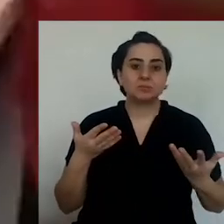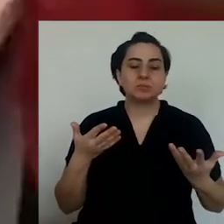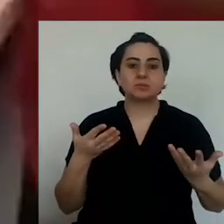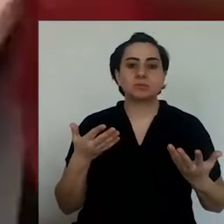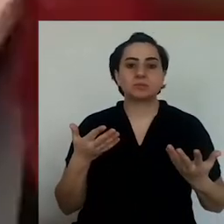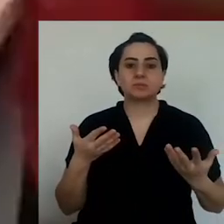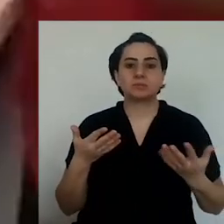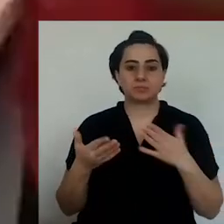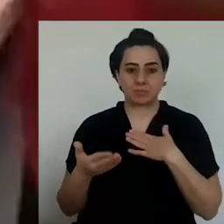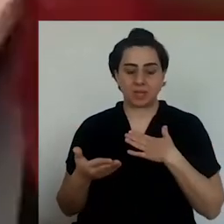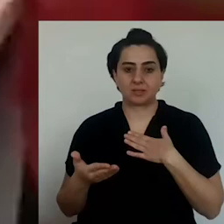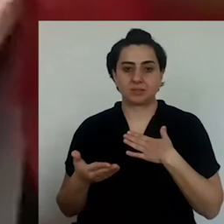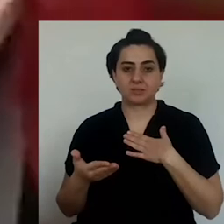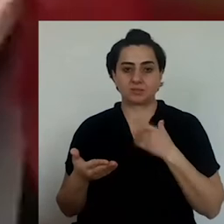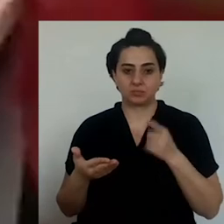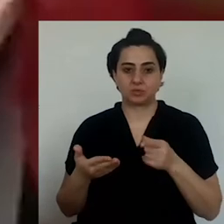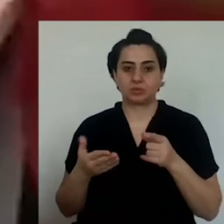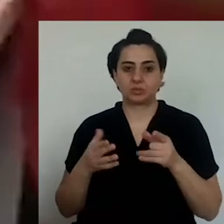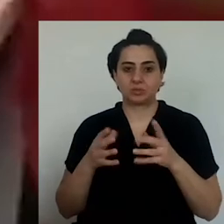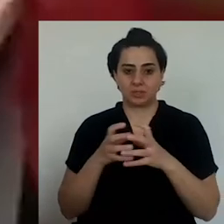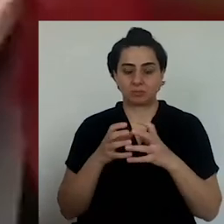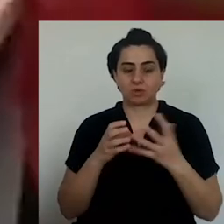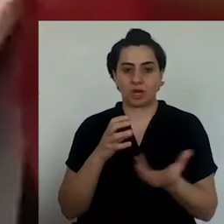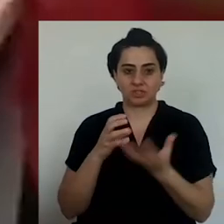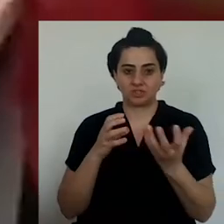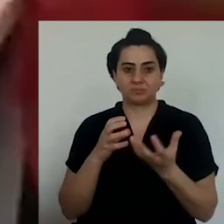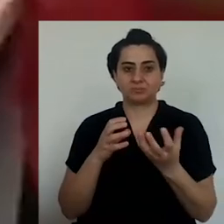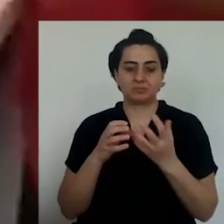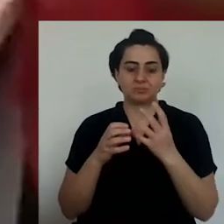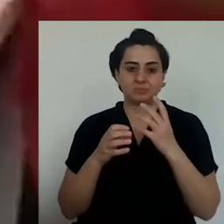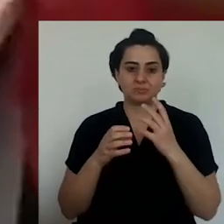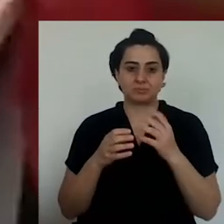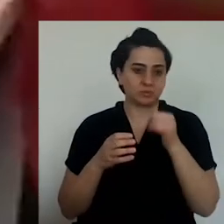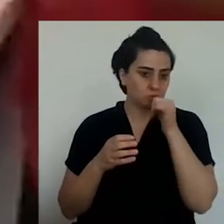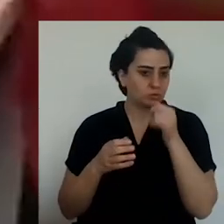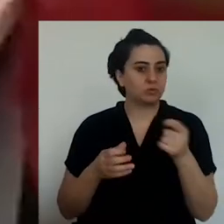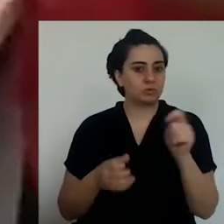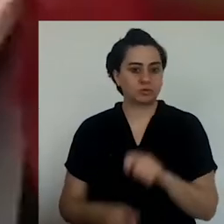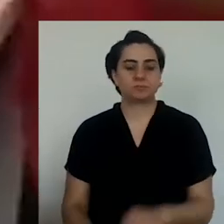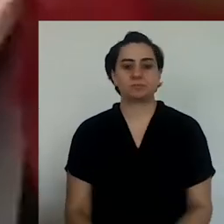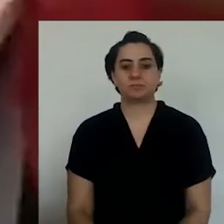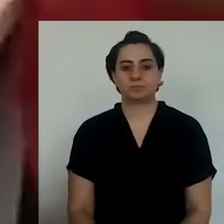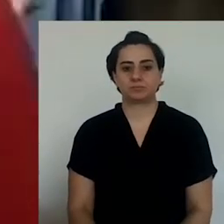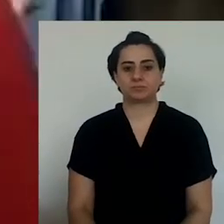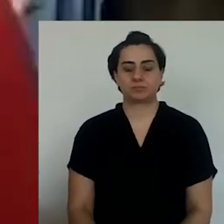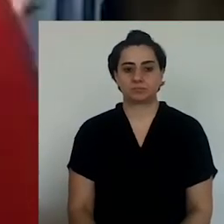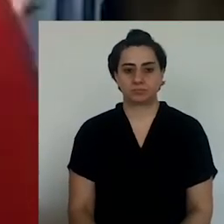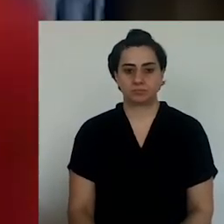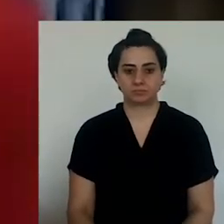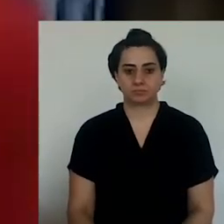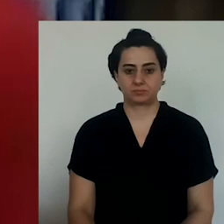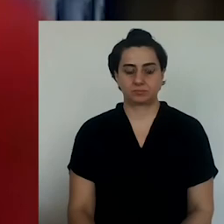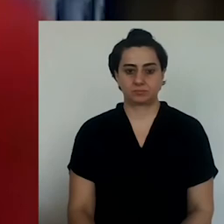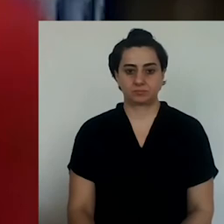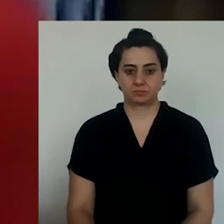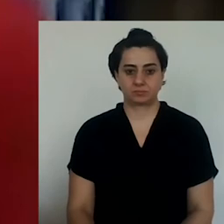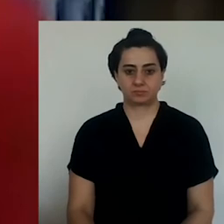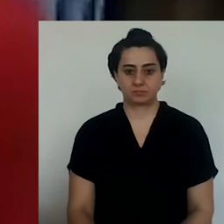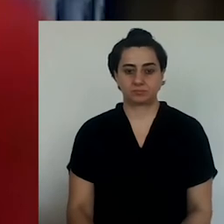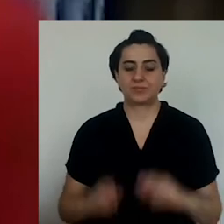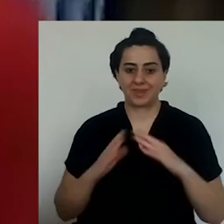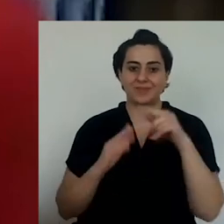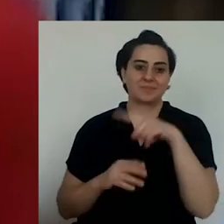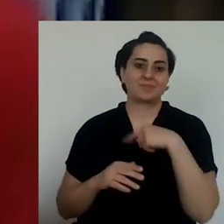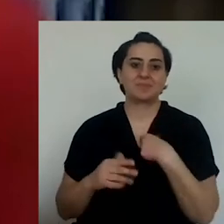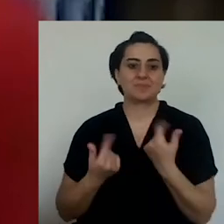Well, we didn't peel the potatoes. Could we peel them? If you're going to make a puree, yes. Yes. But if